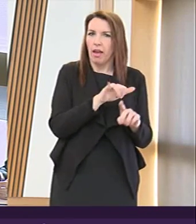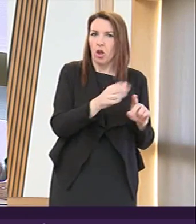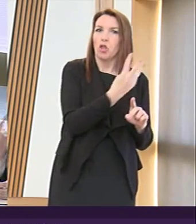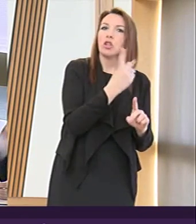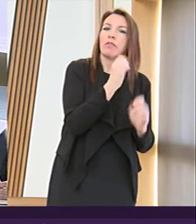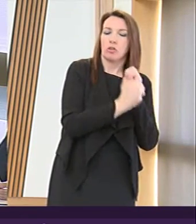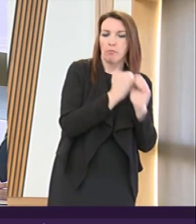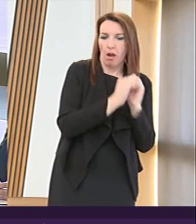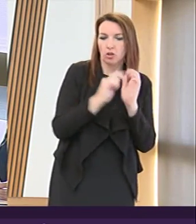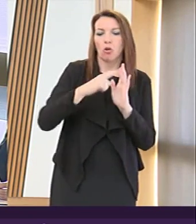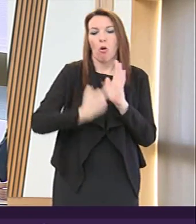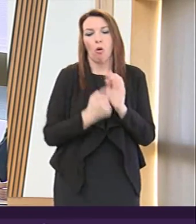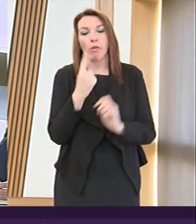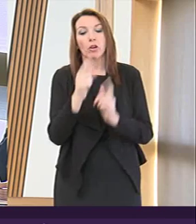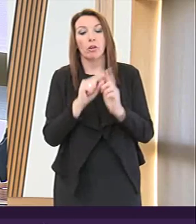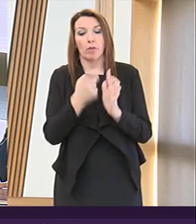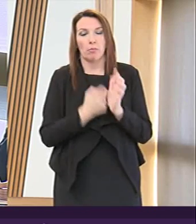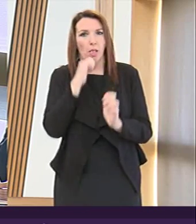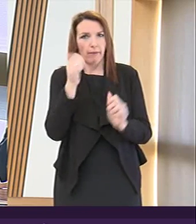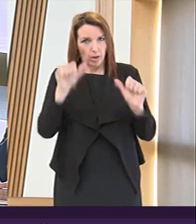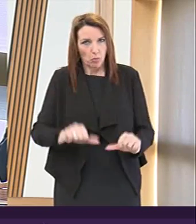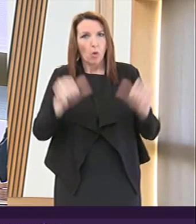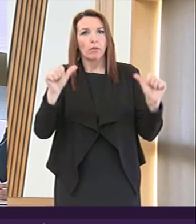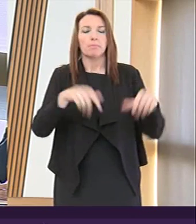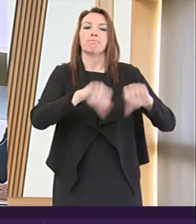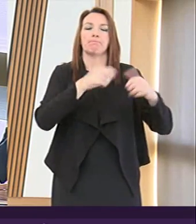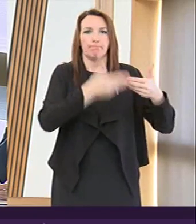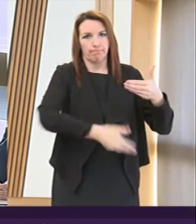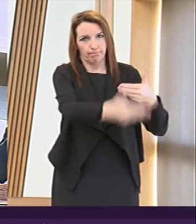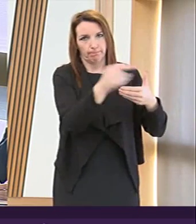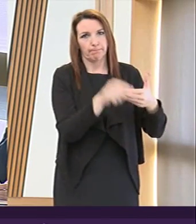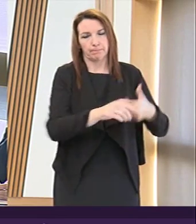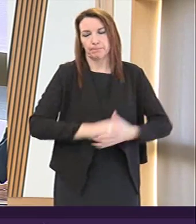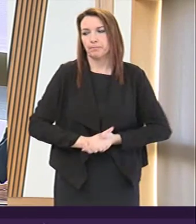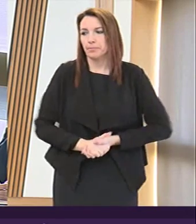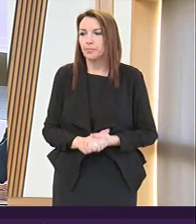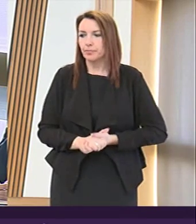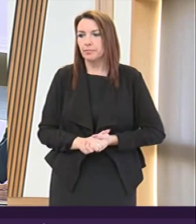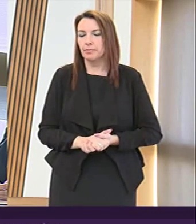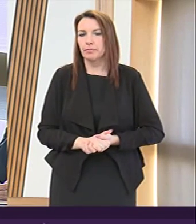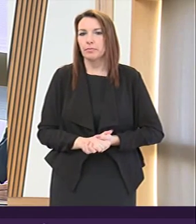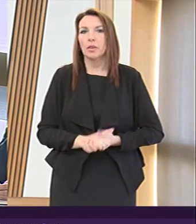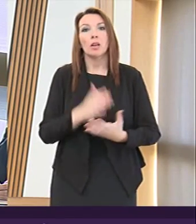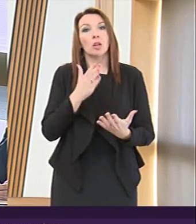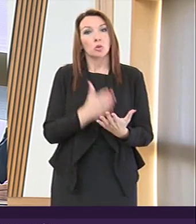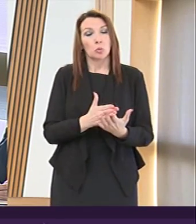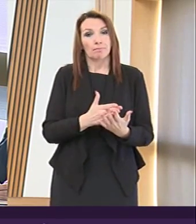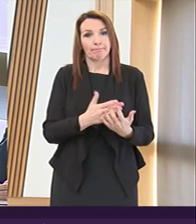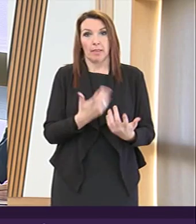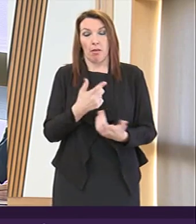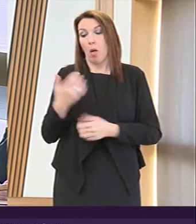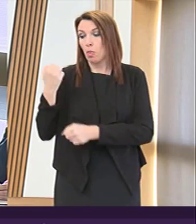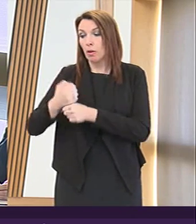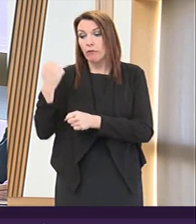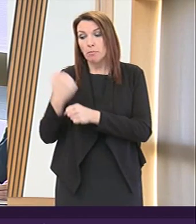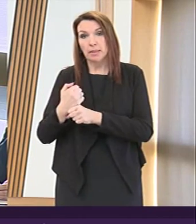31st of March or the 1st of April. My apologies. Little or no time has therefore been allowed by the Government